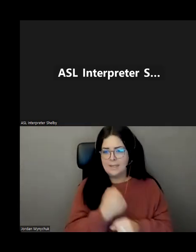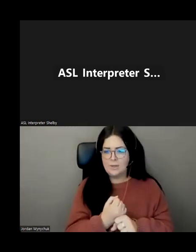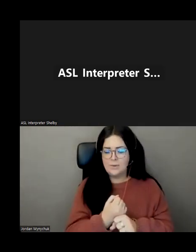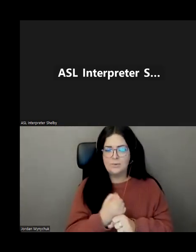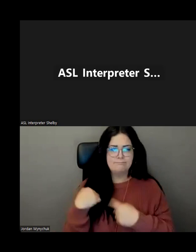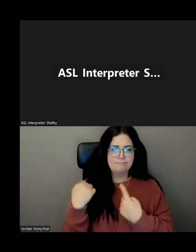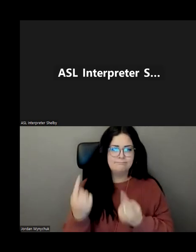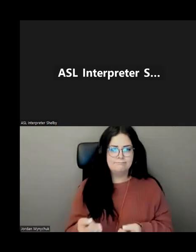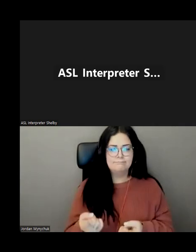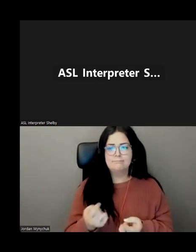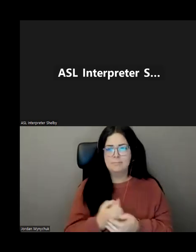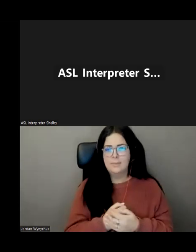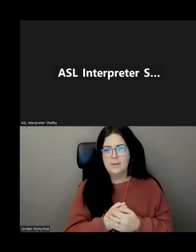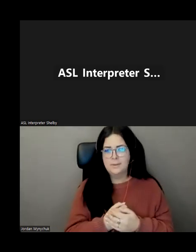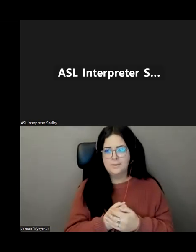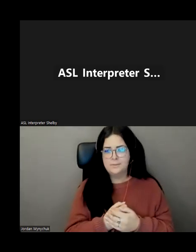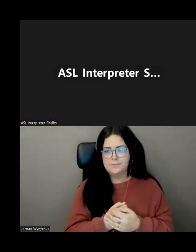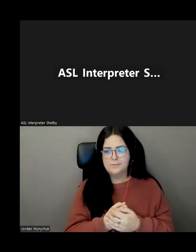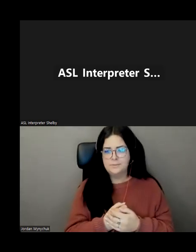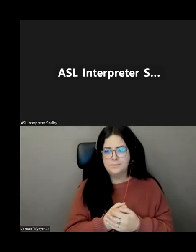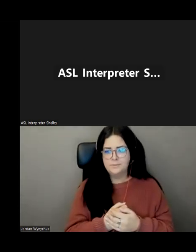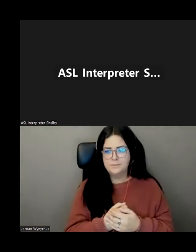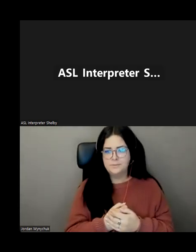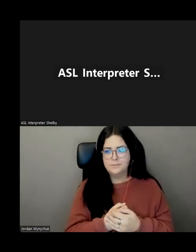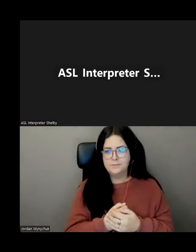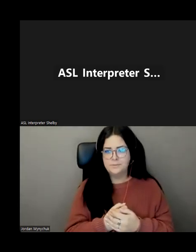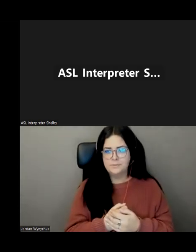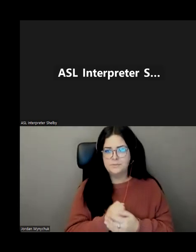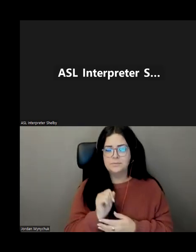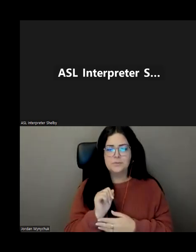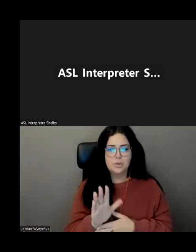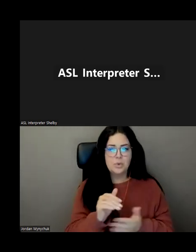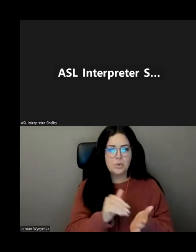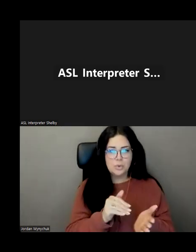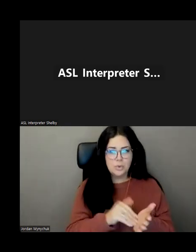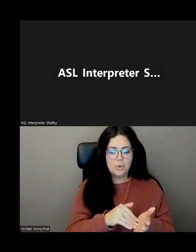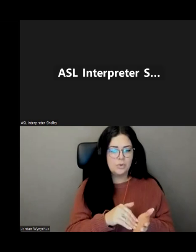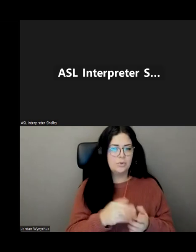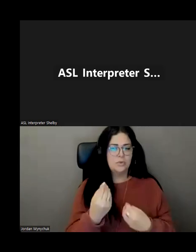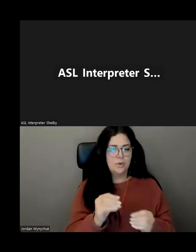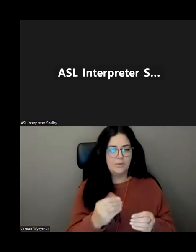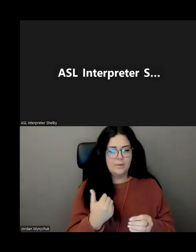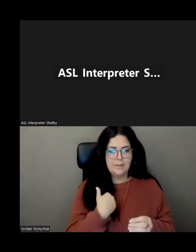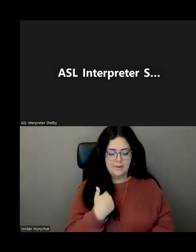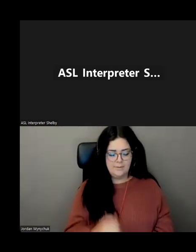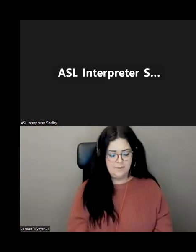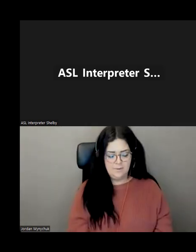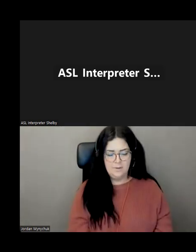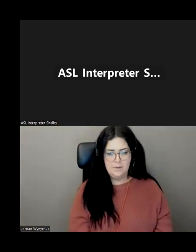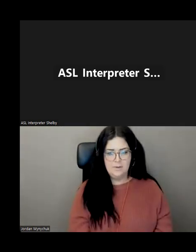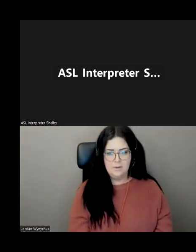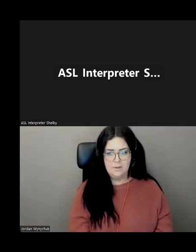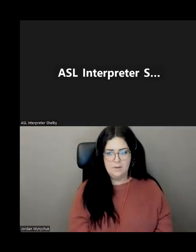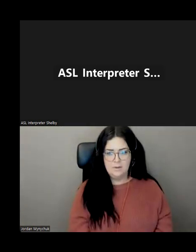or your occupation on a lot of times at your doctor's office um how to avoid a fall stay fit take medications